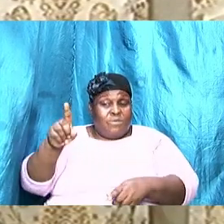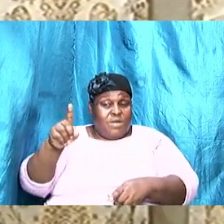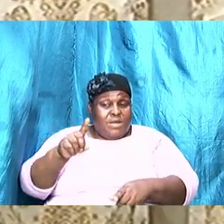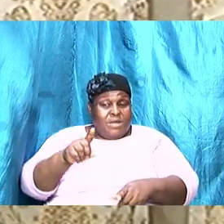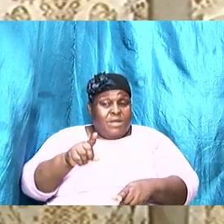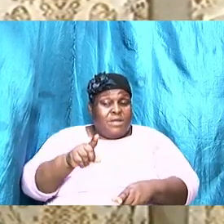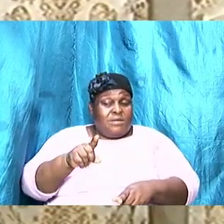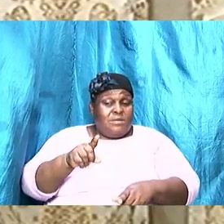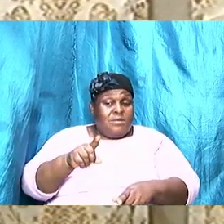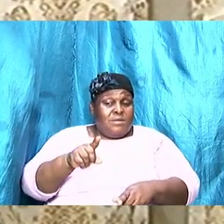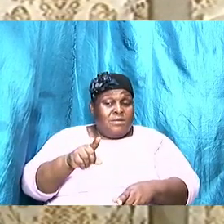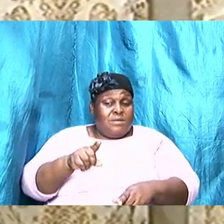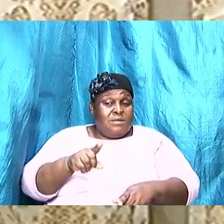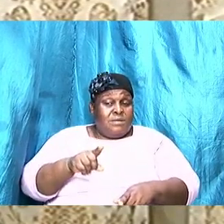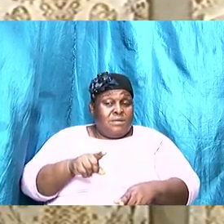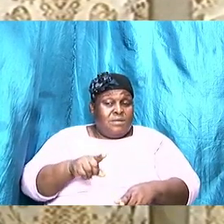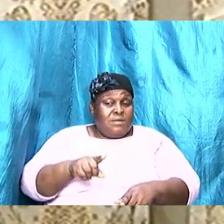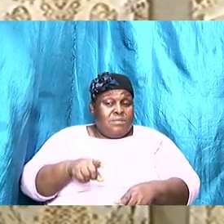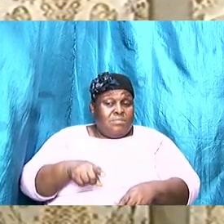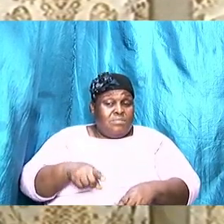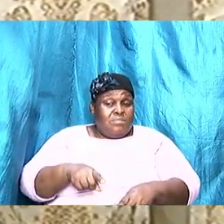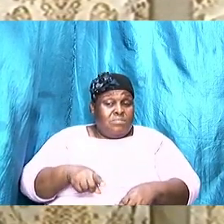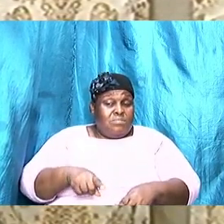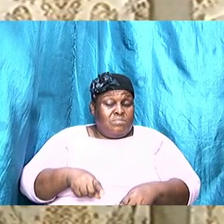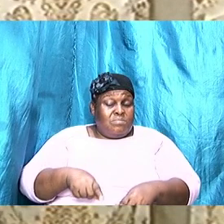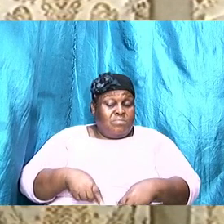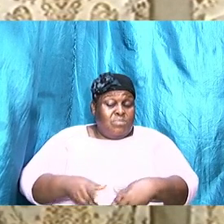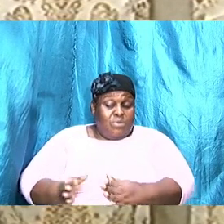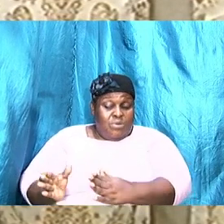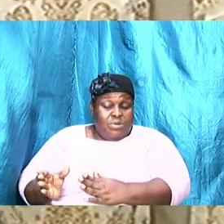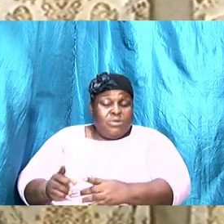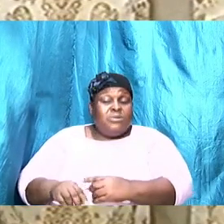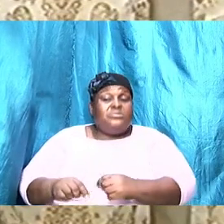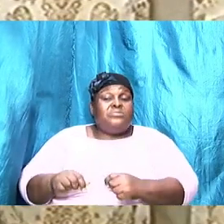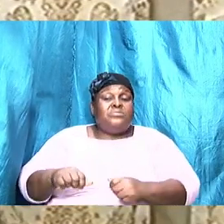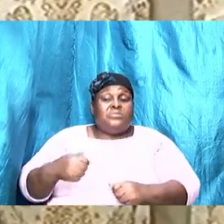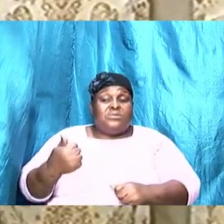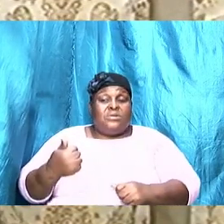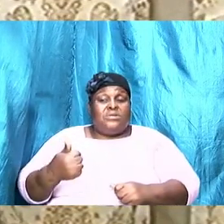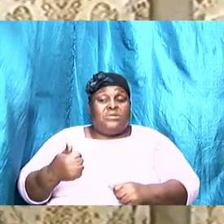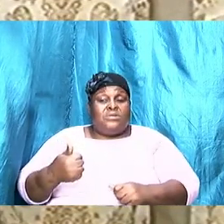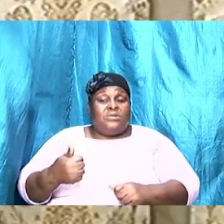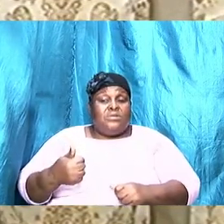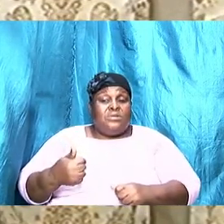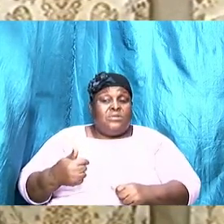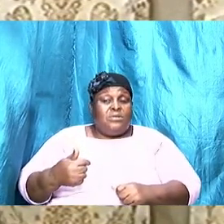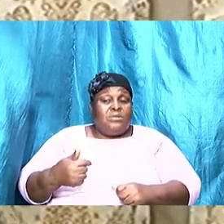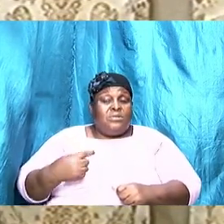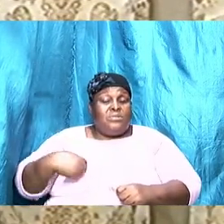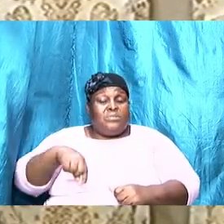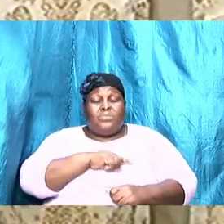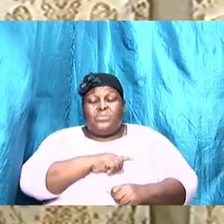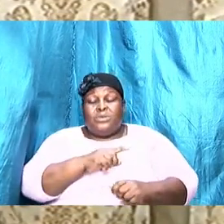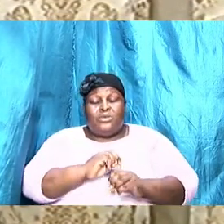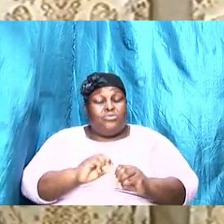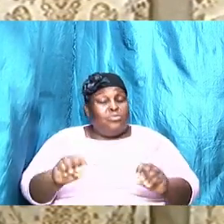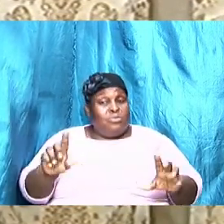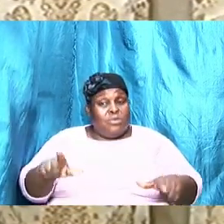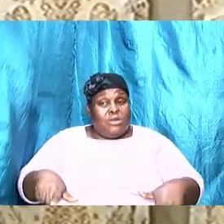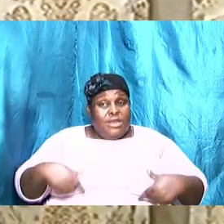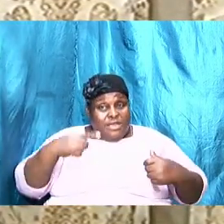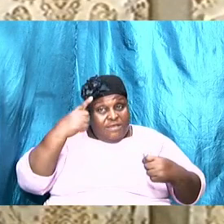that we do not live for ourselves, but for our spouse. Husbands, husbands,